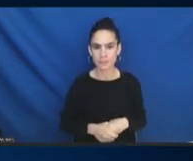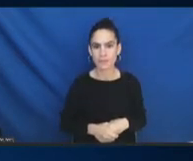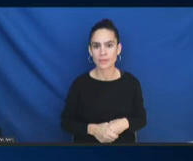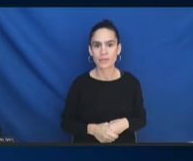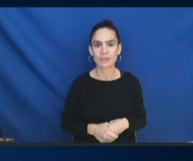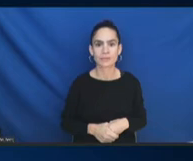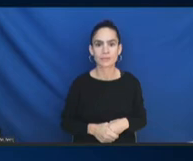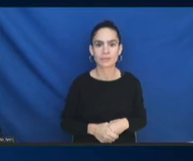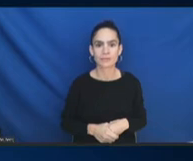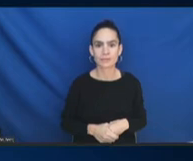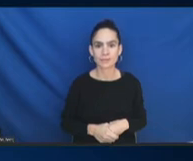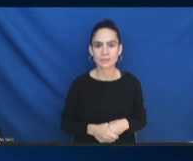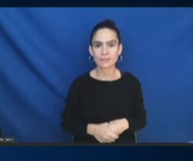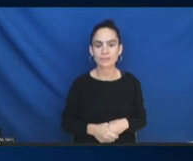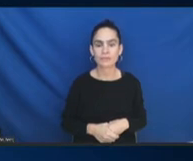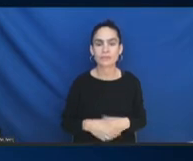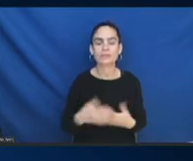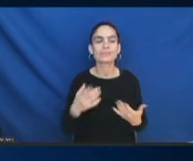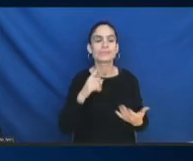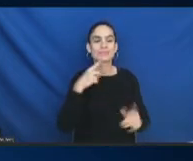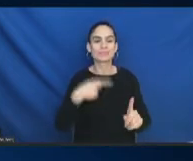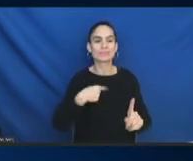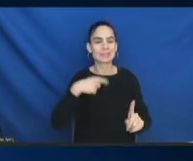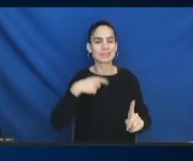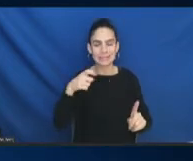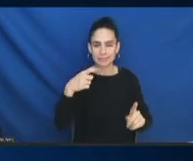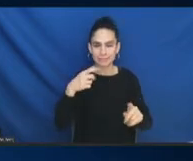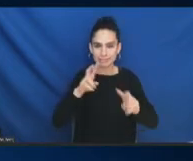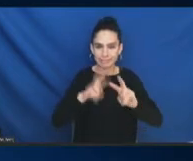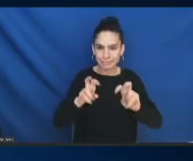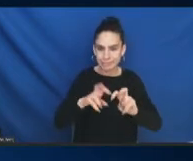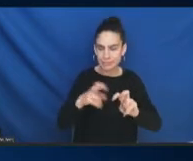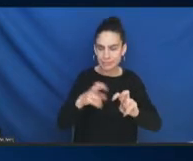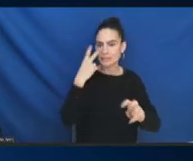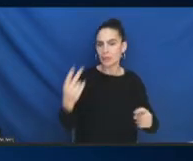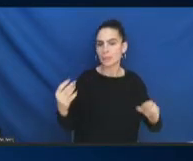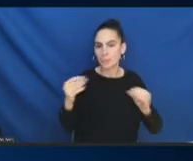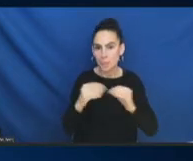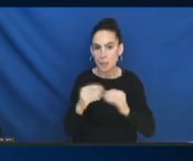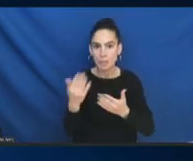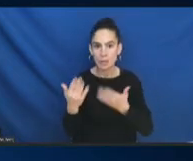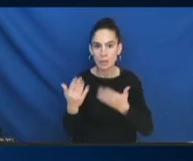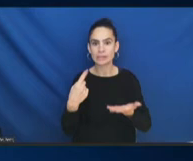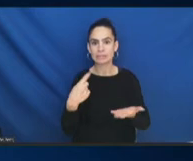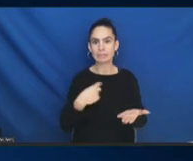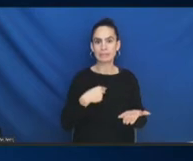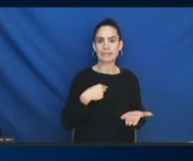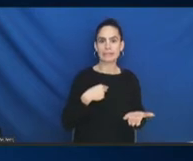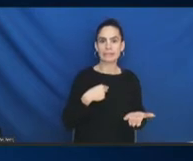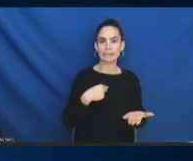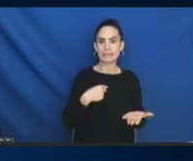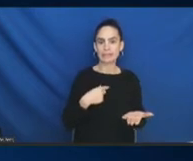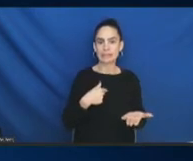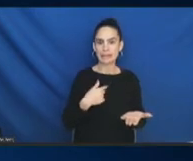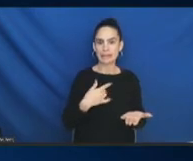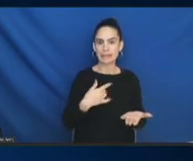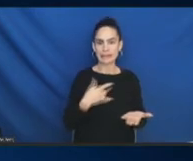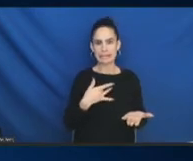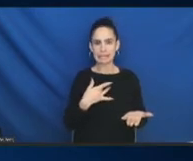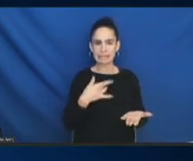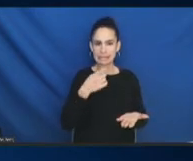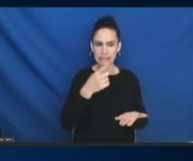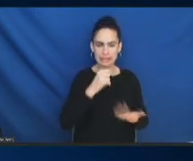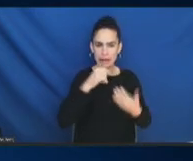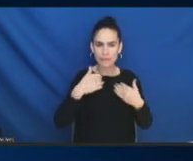and maybe it's just me and my fear that I may not have all the information, is the equity plans